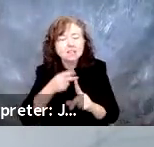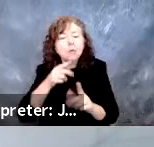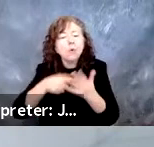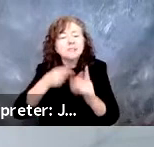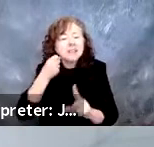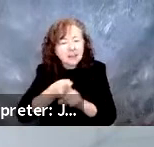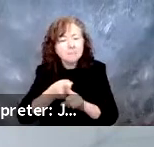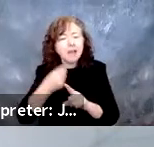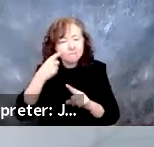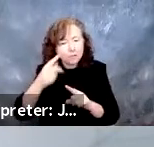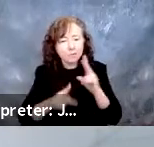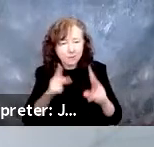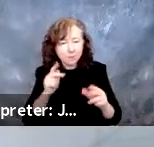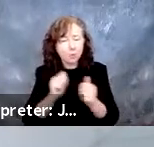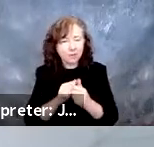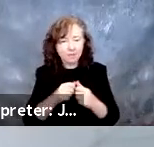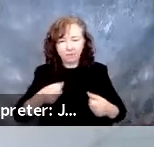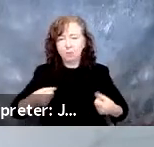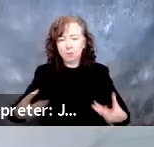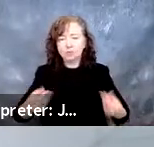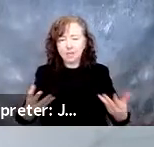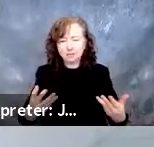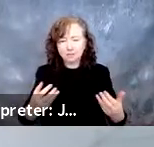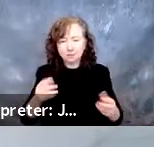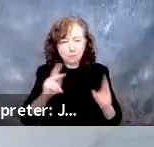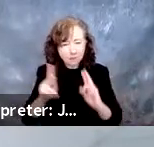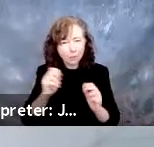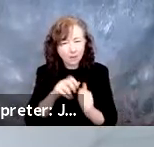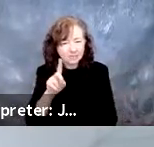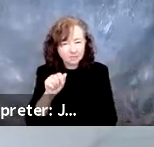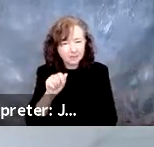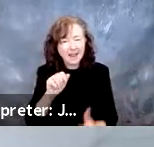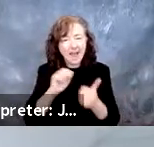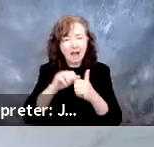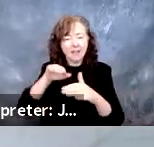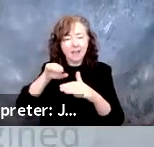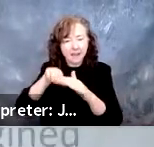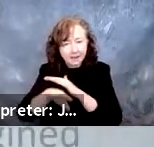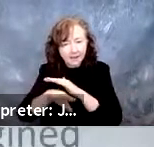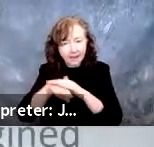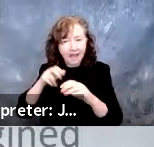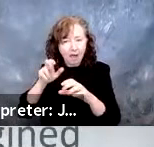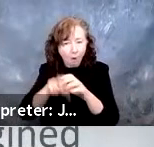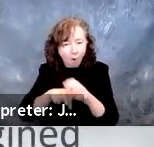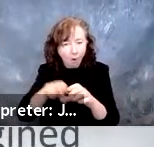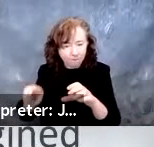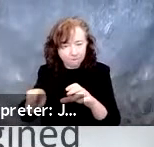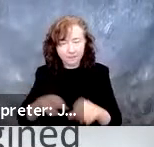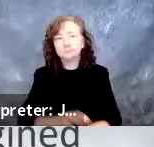and those with accessibility or disabilities in and out of the vehicle? Next slide, please.